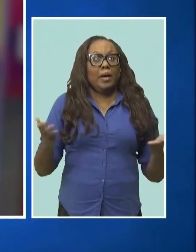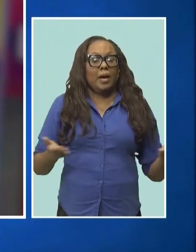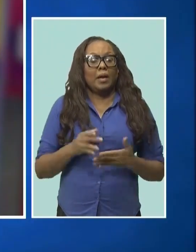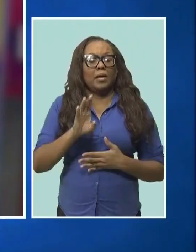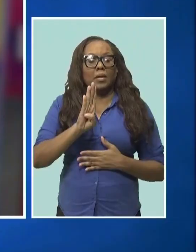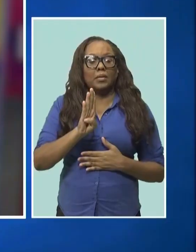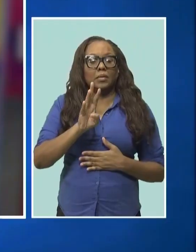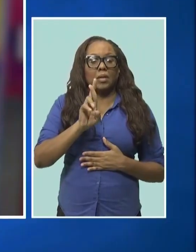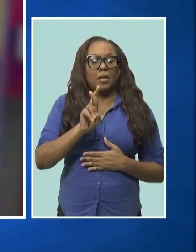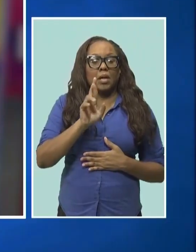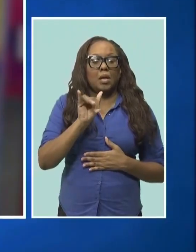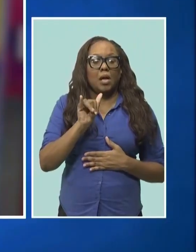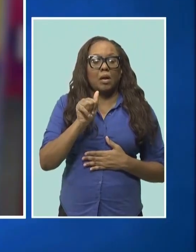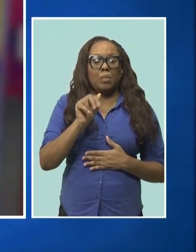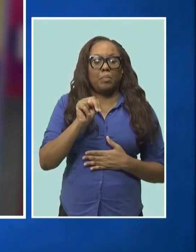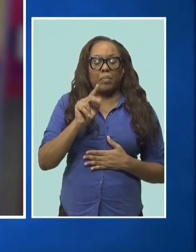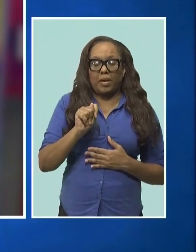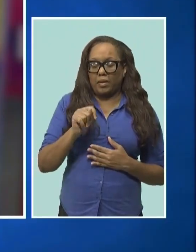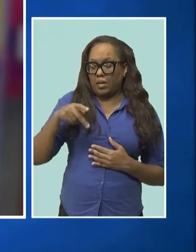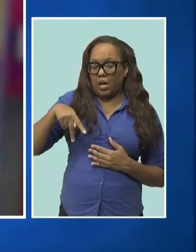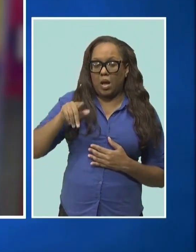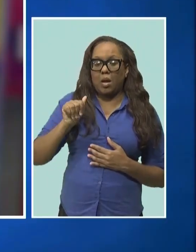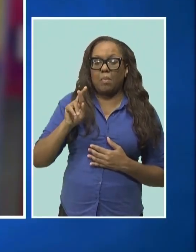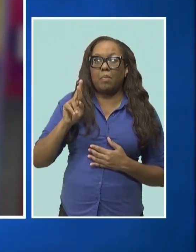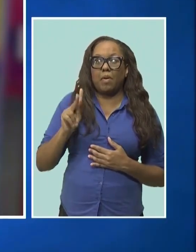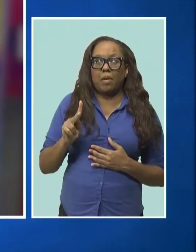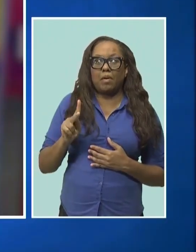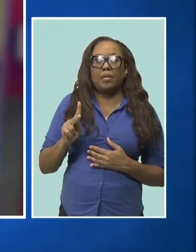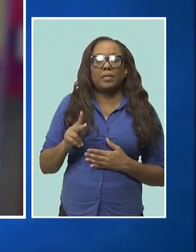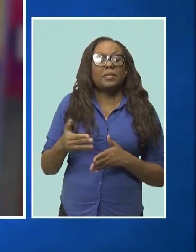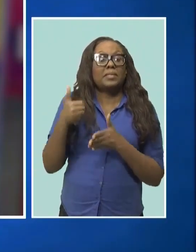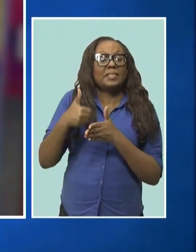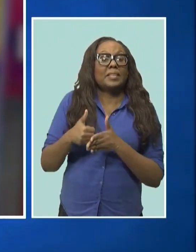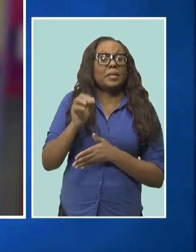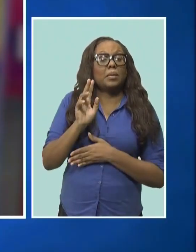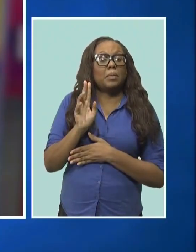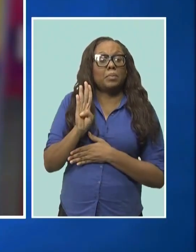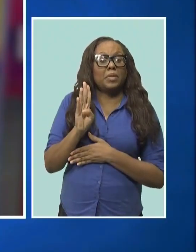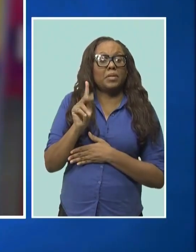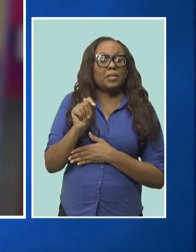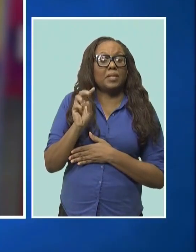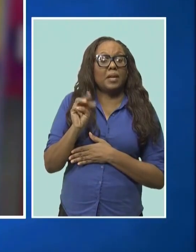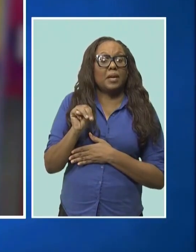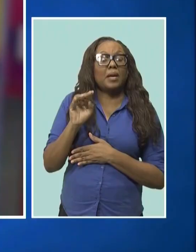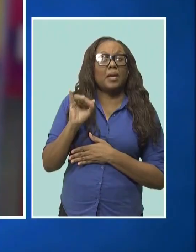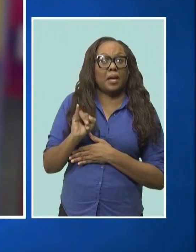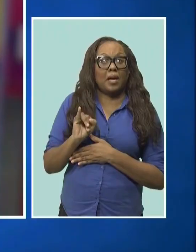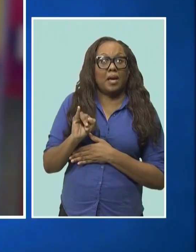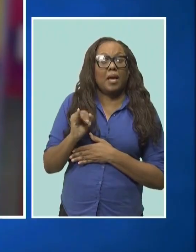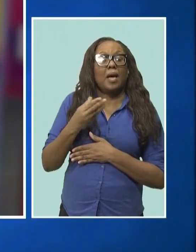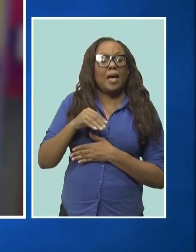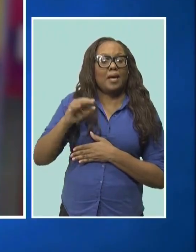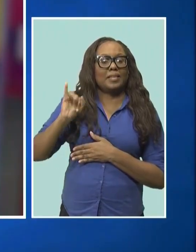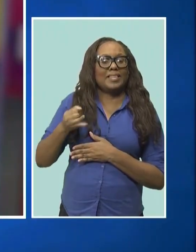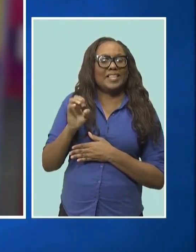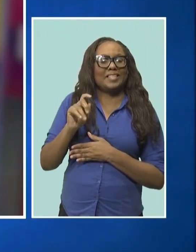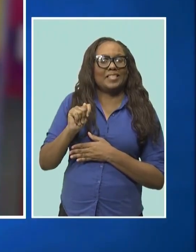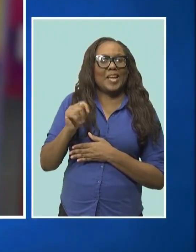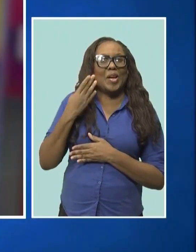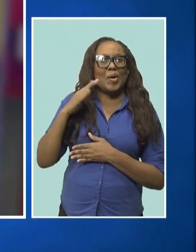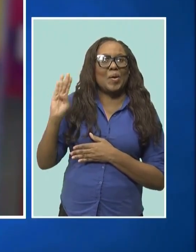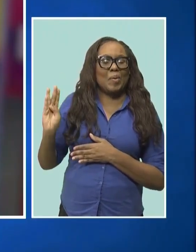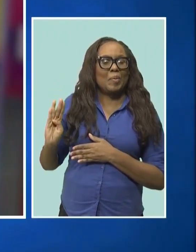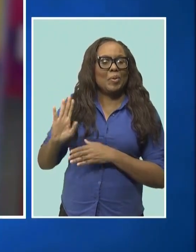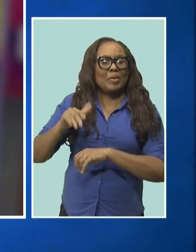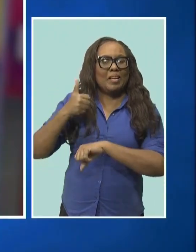pop-up food truck event, alongside the BTMI, Export Barbados, Chafet restaurants and JetBlue. There's a lot of action happening